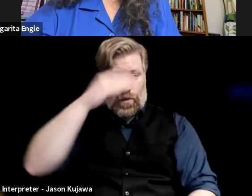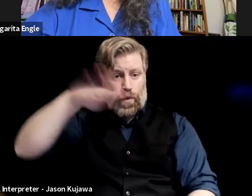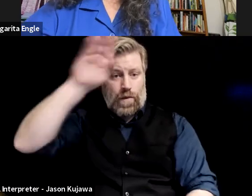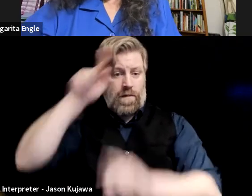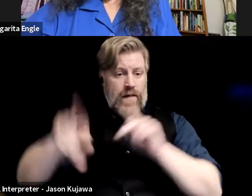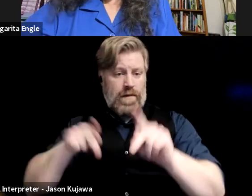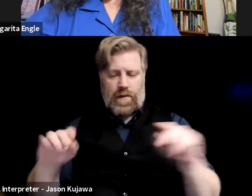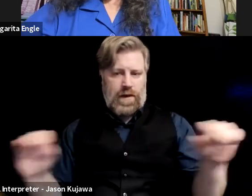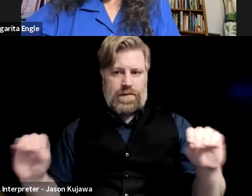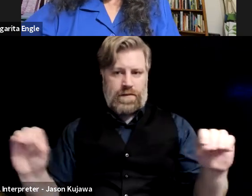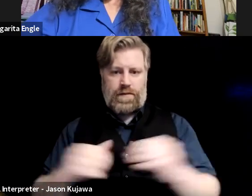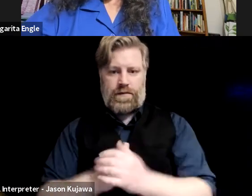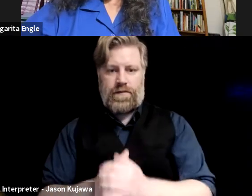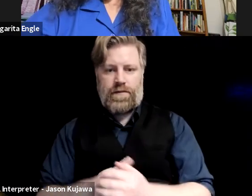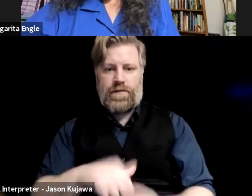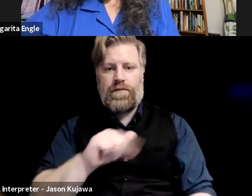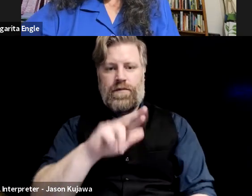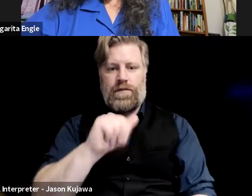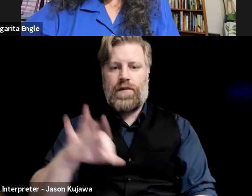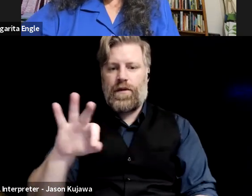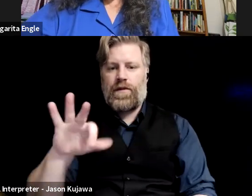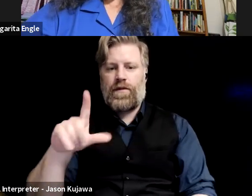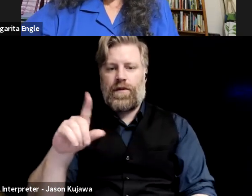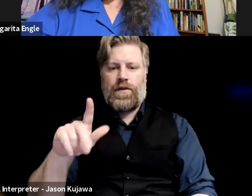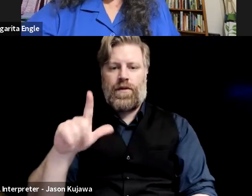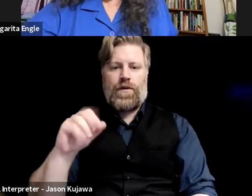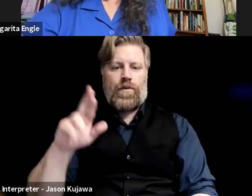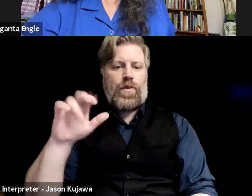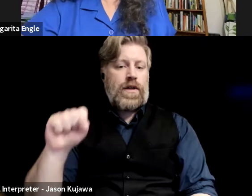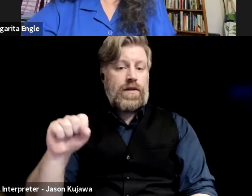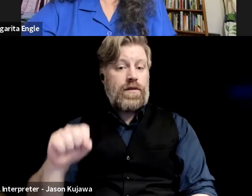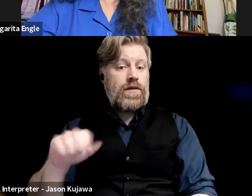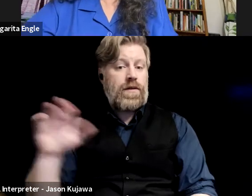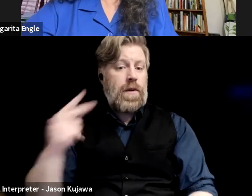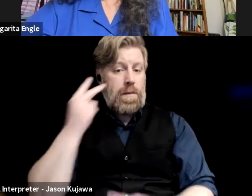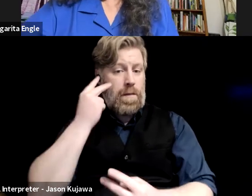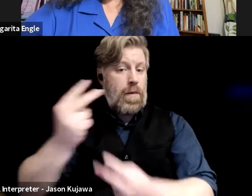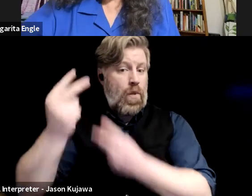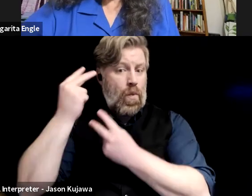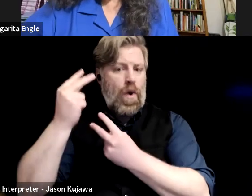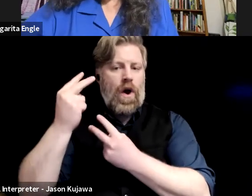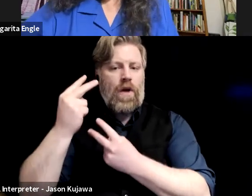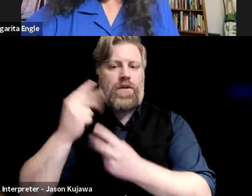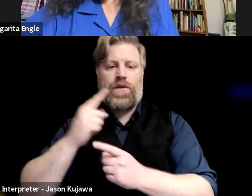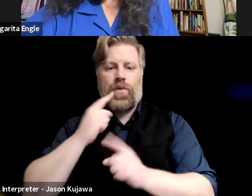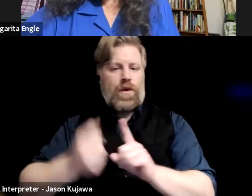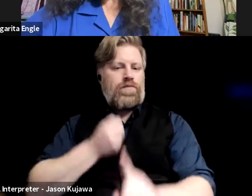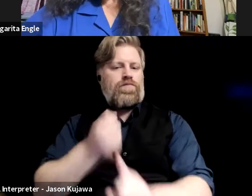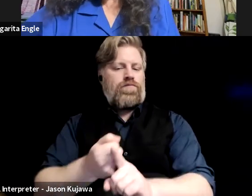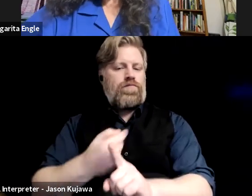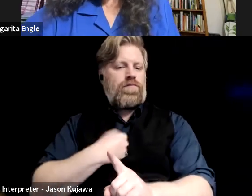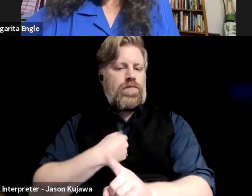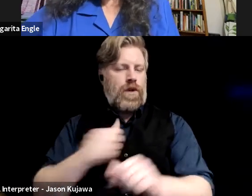Alma Florada's memoirs would be the books that have had a lasting influence in that way. I